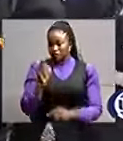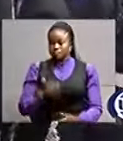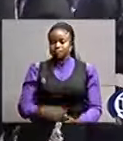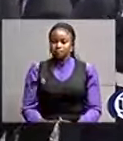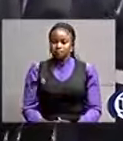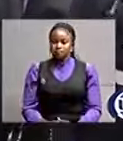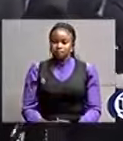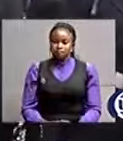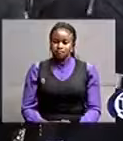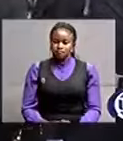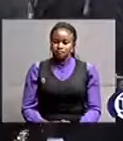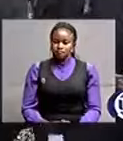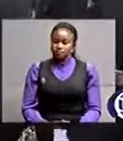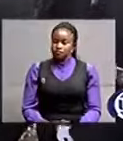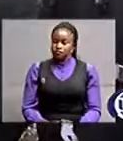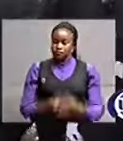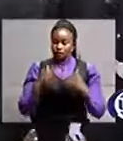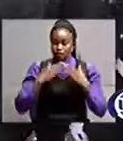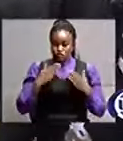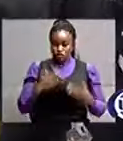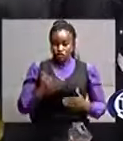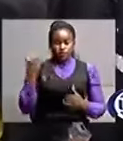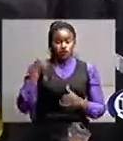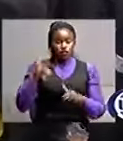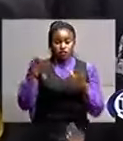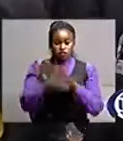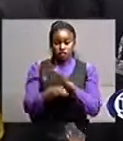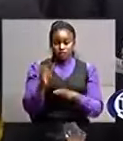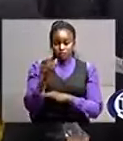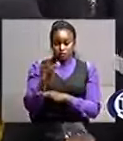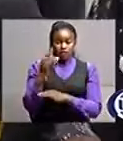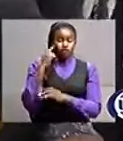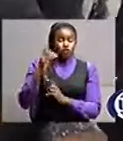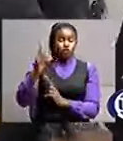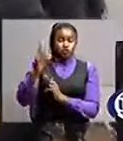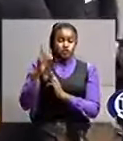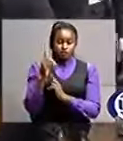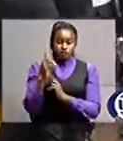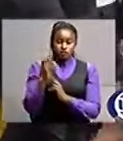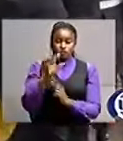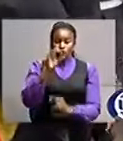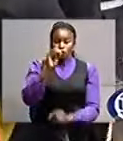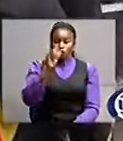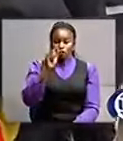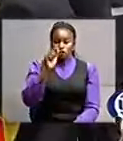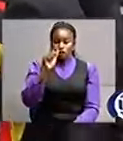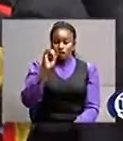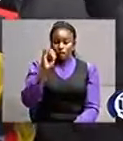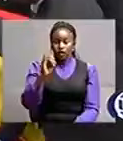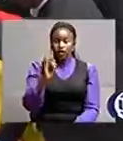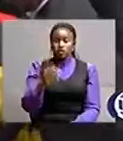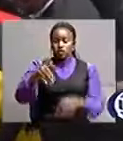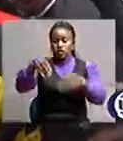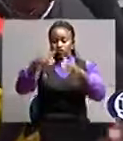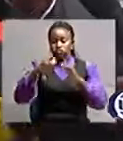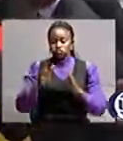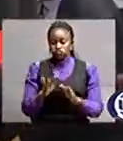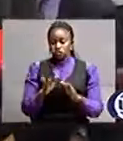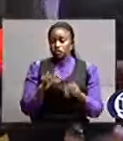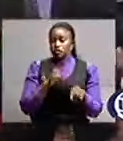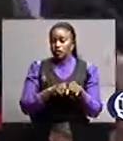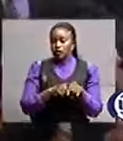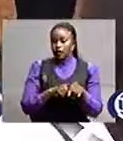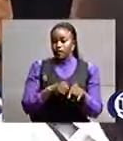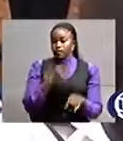the body of the former state minister for defense pita otai was led to rest at about half past 4